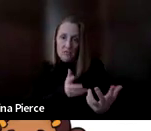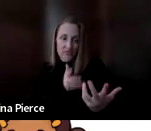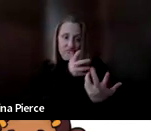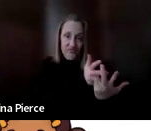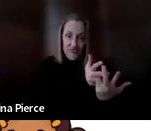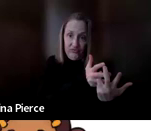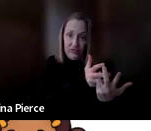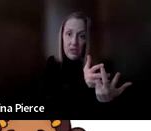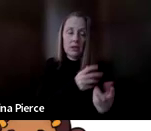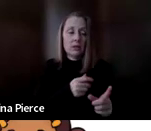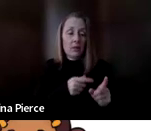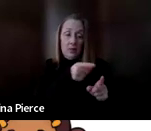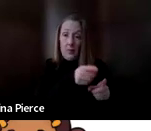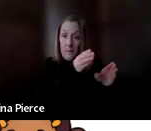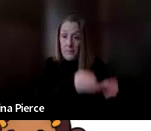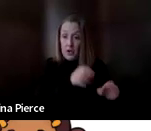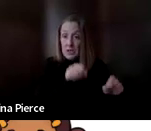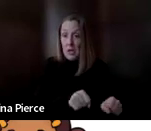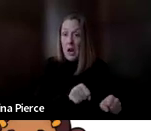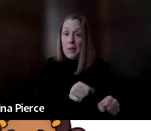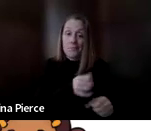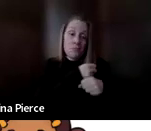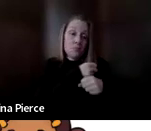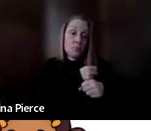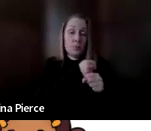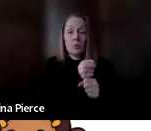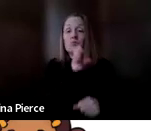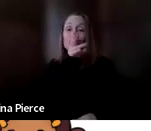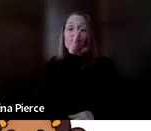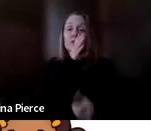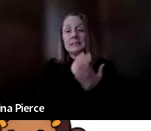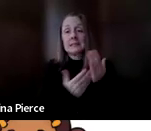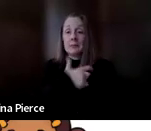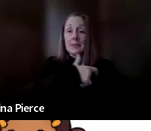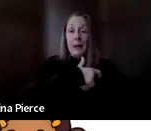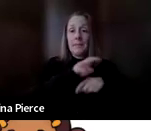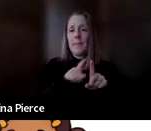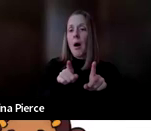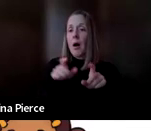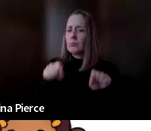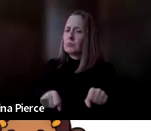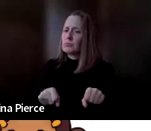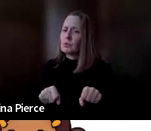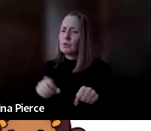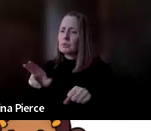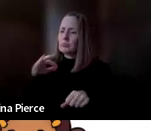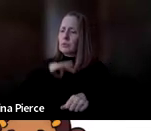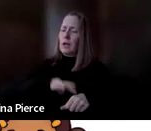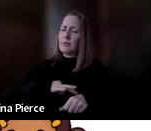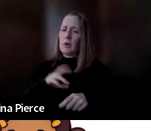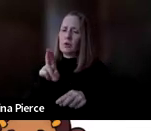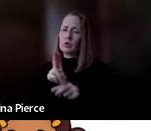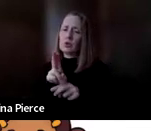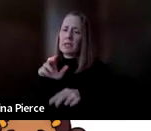valid. So just because someone can produce speech some of the time doesn't mean that they wouldn't also benefit from using AAC to